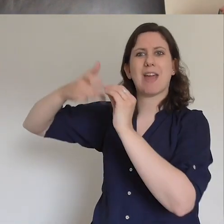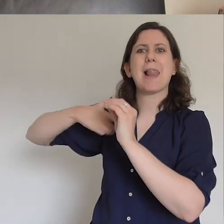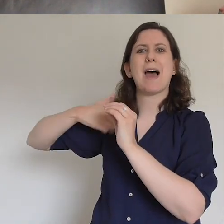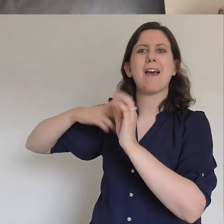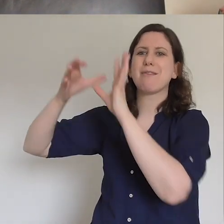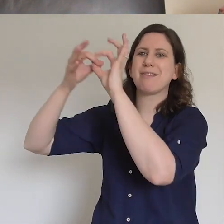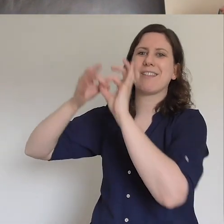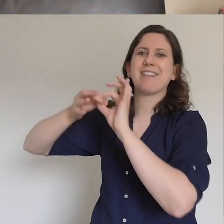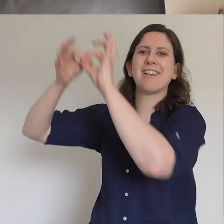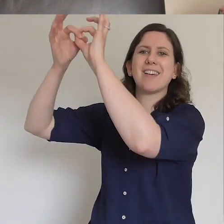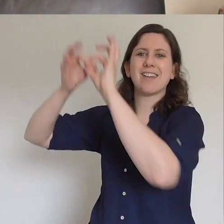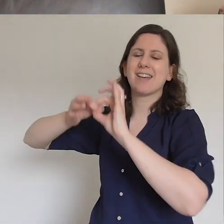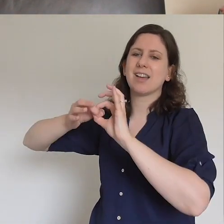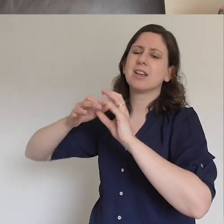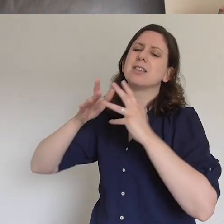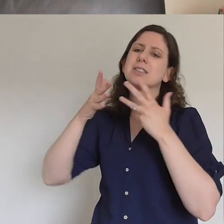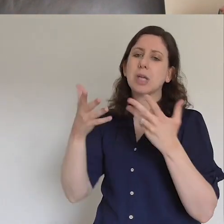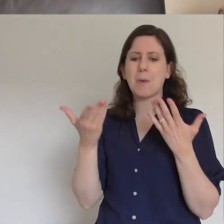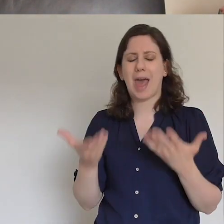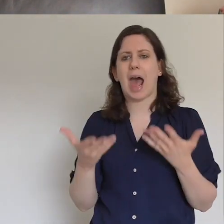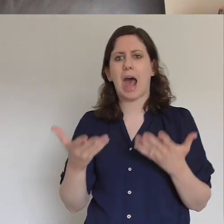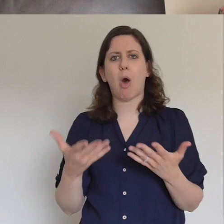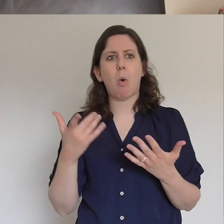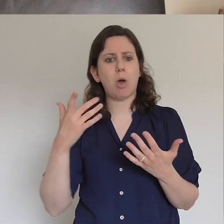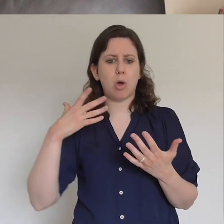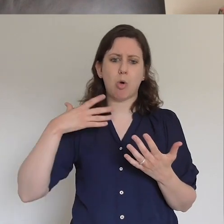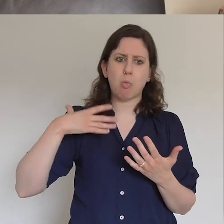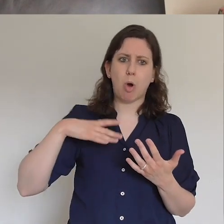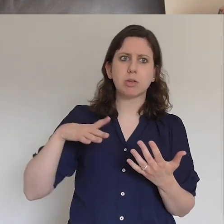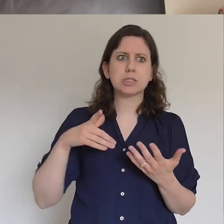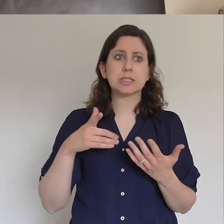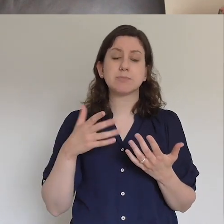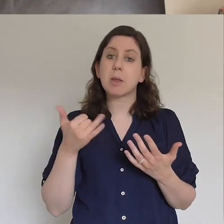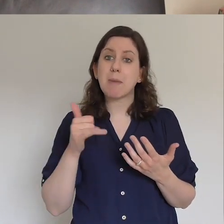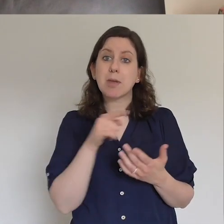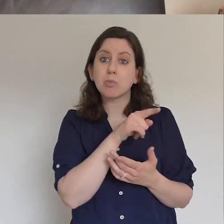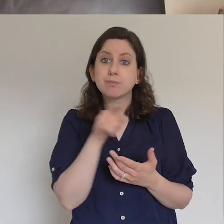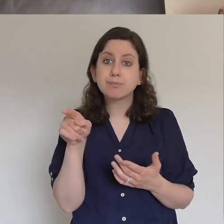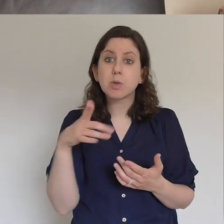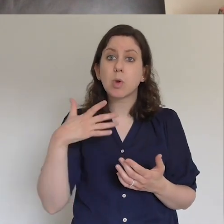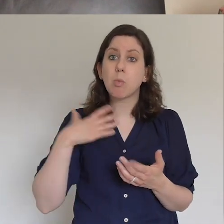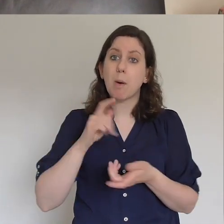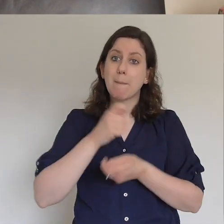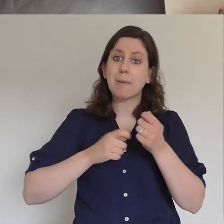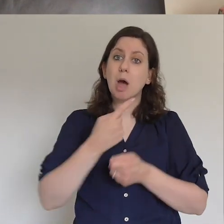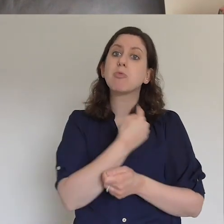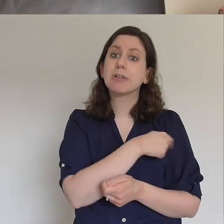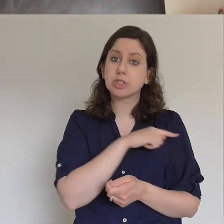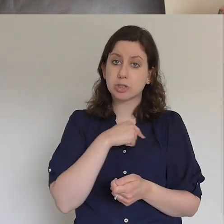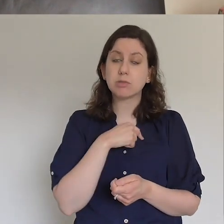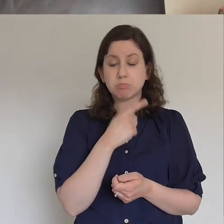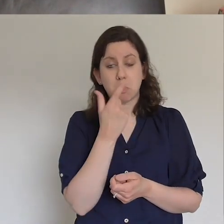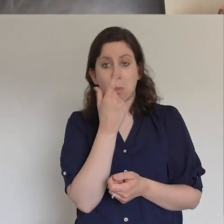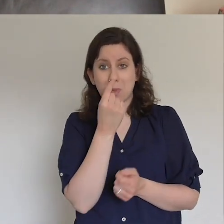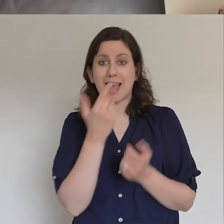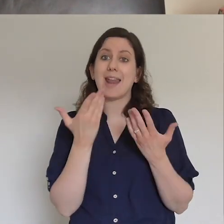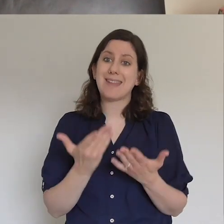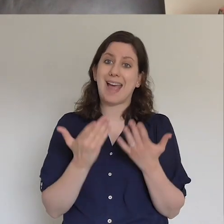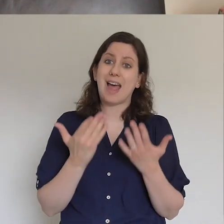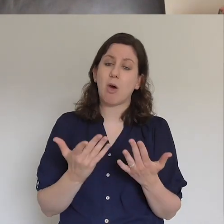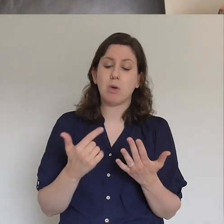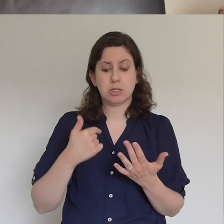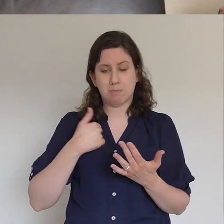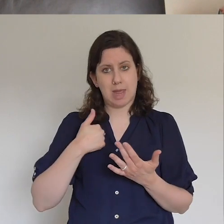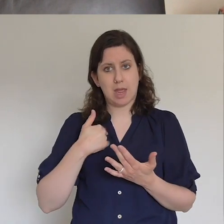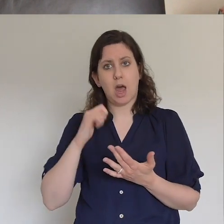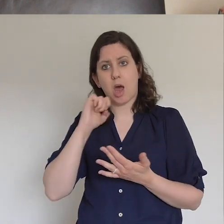give an opportunity for anyone watching who may want to give their life to Jesus and so in a moment I'm going to pray a prayer and if you want to surrender your life to Jesus today I'd